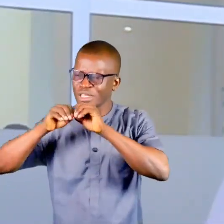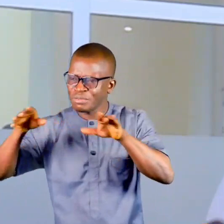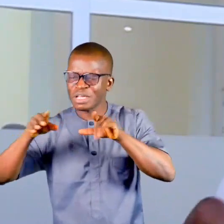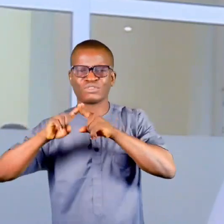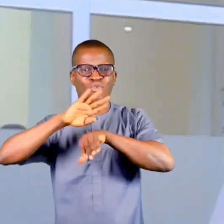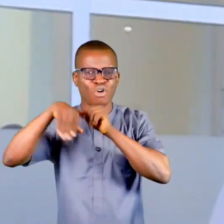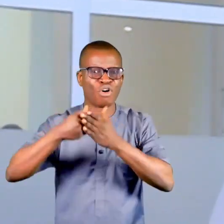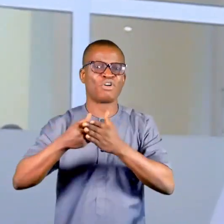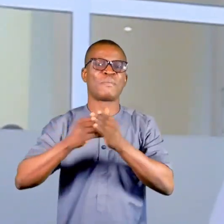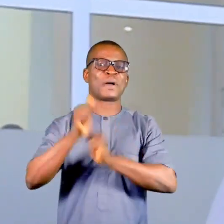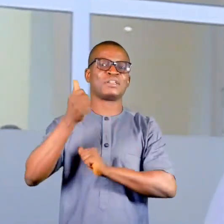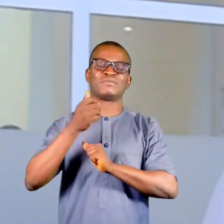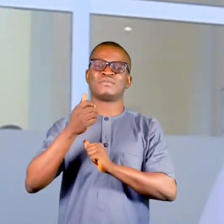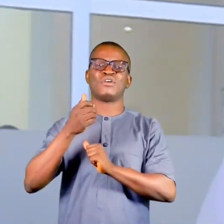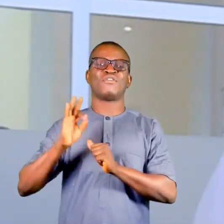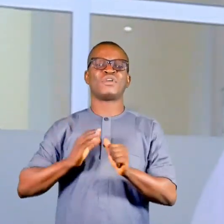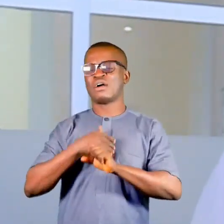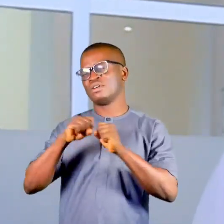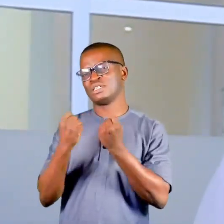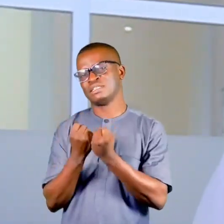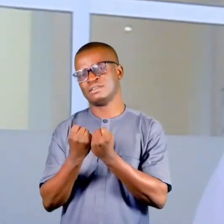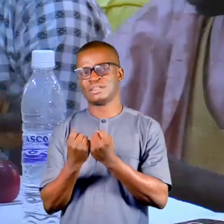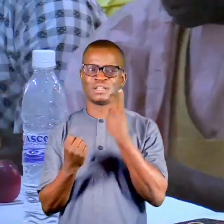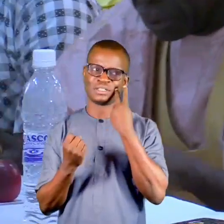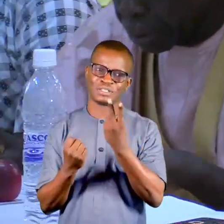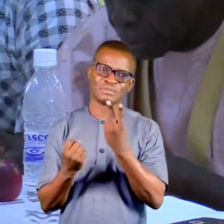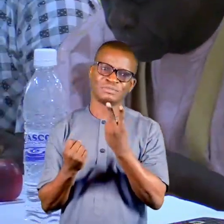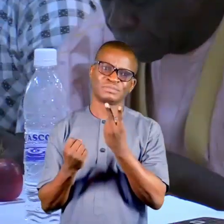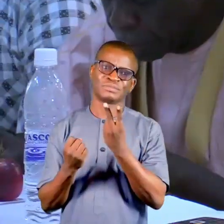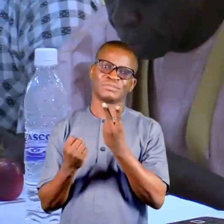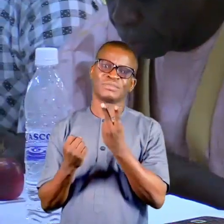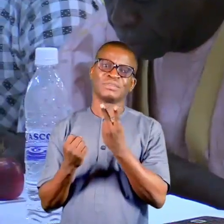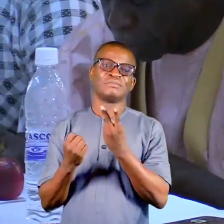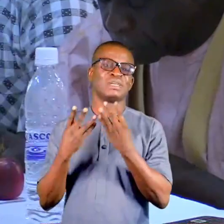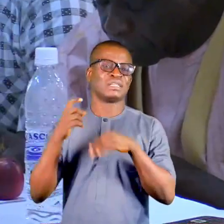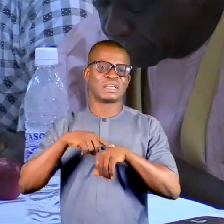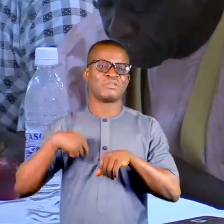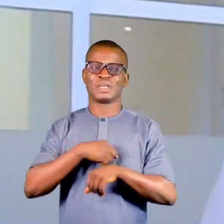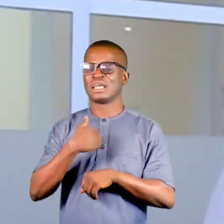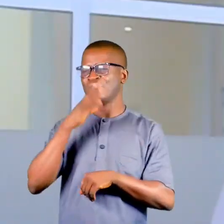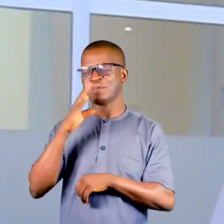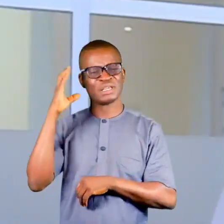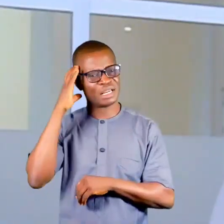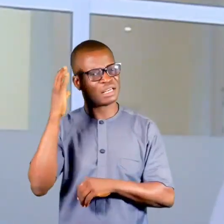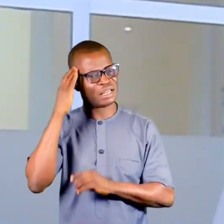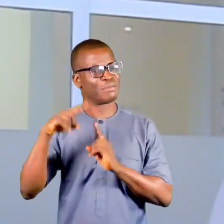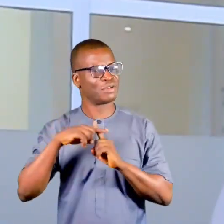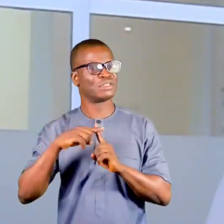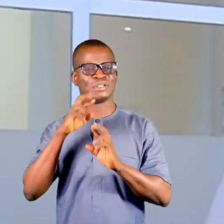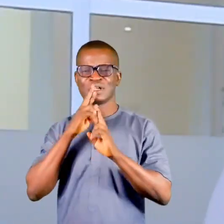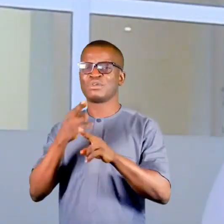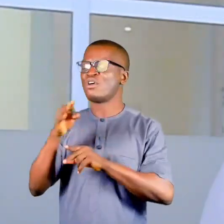very extreme of our society. So far so good. The meetings we've been having before, we've been hearing of positive